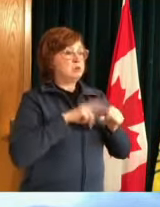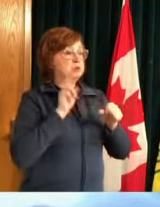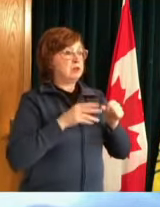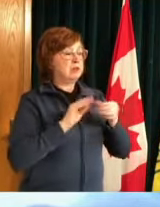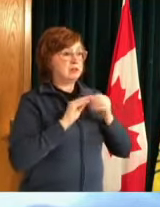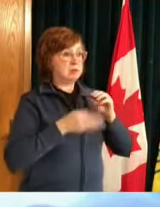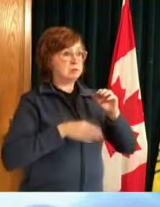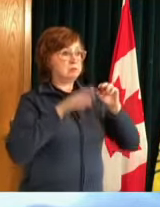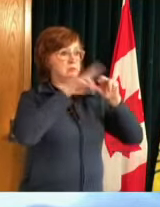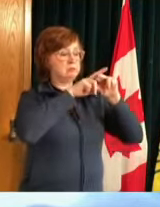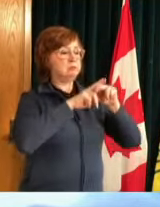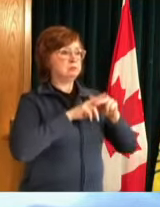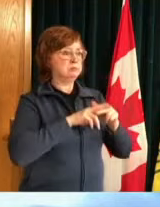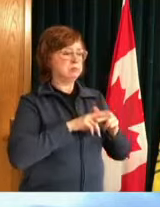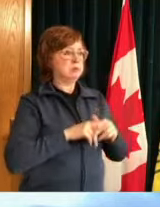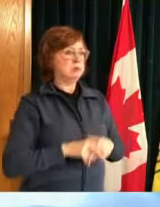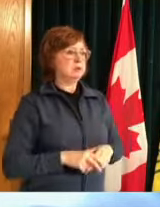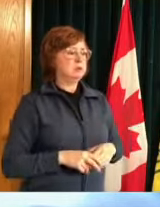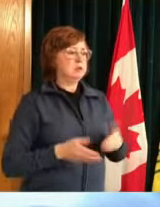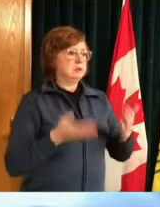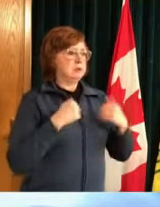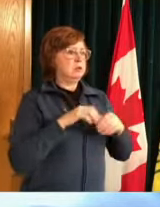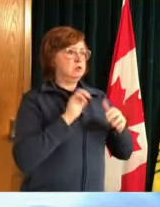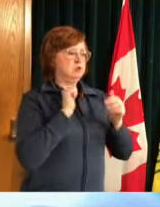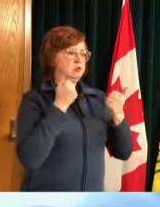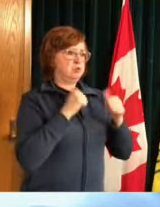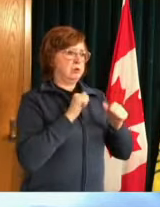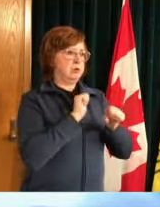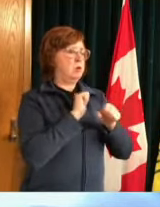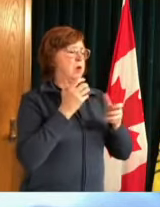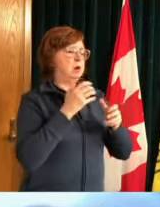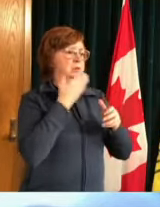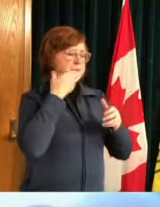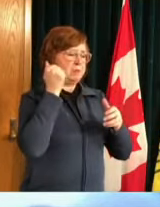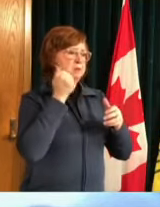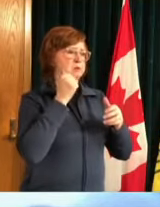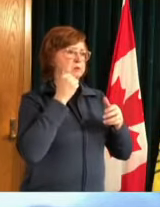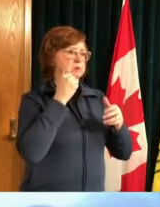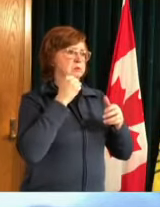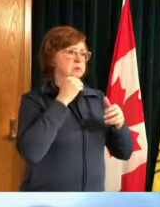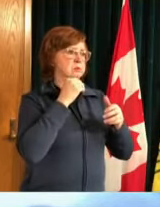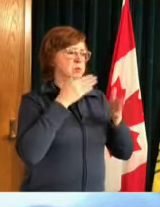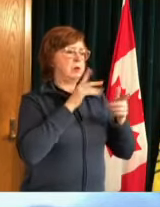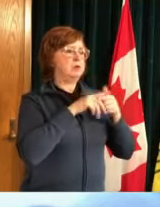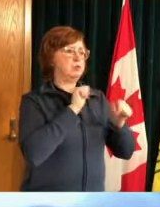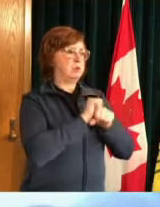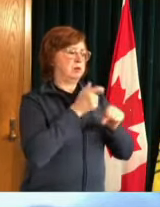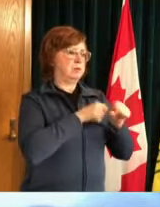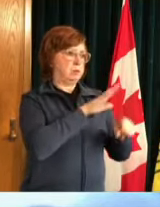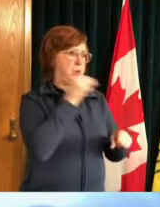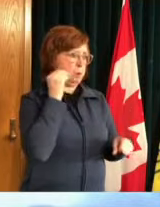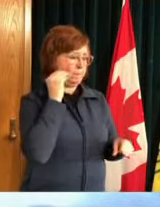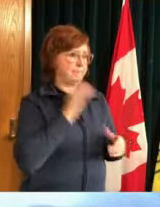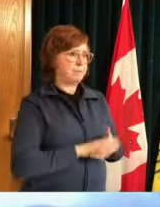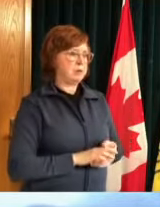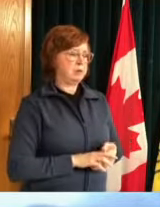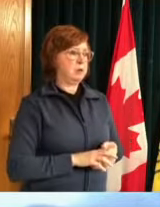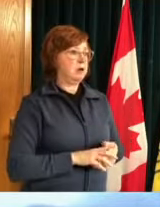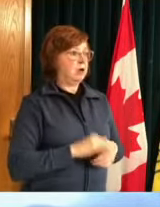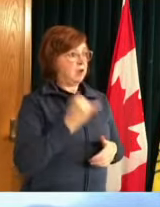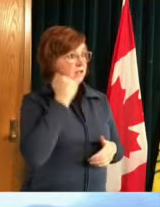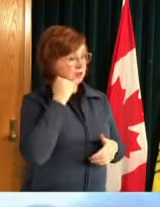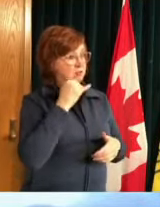possible is critical and modeling that if you don't have to be physically at a work site because your work doesn't require to you